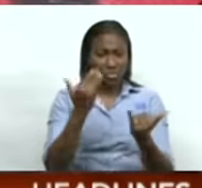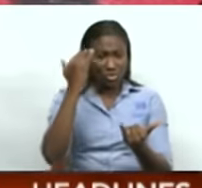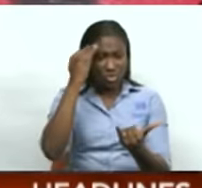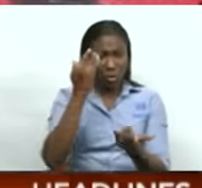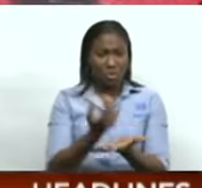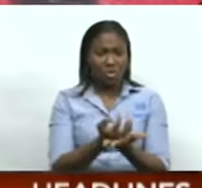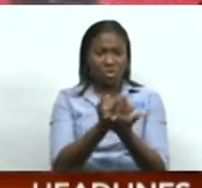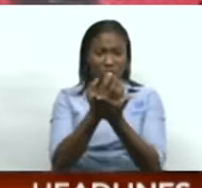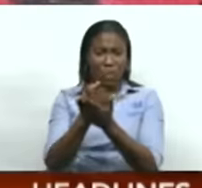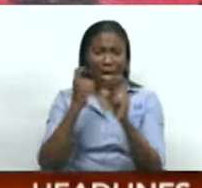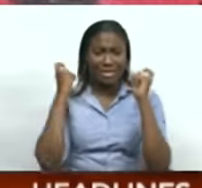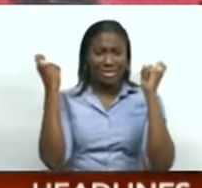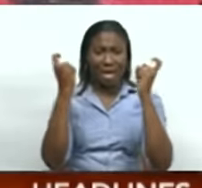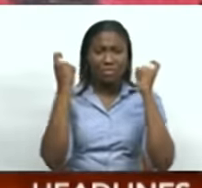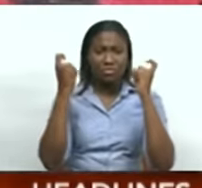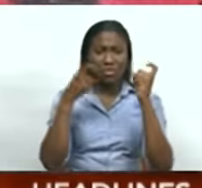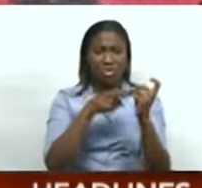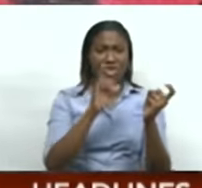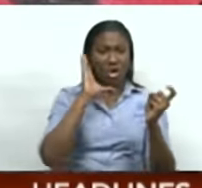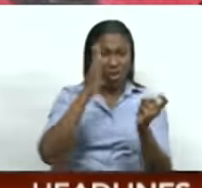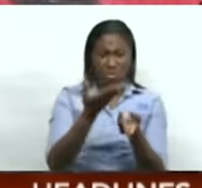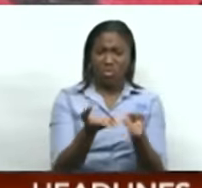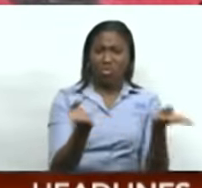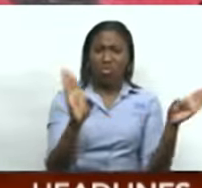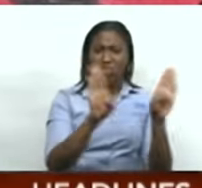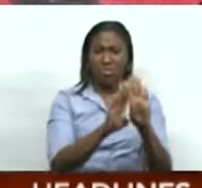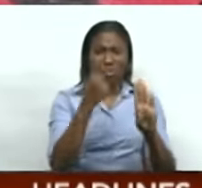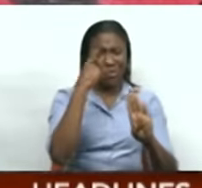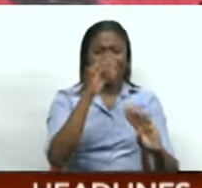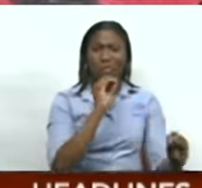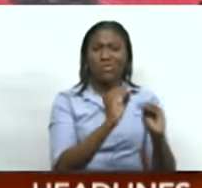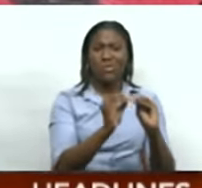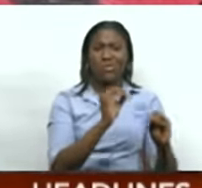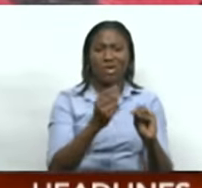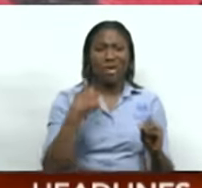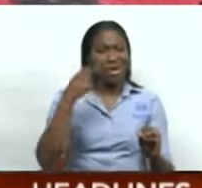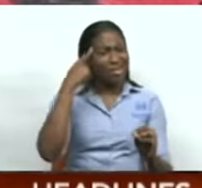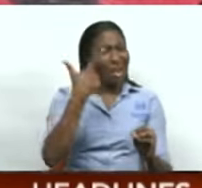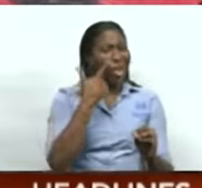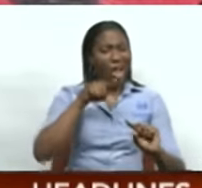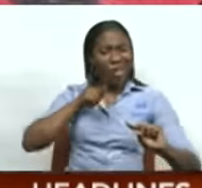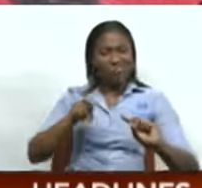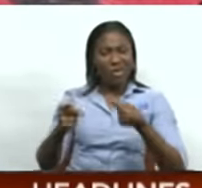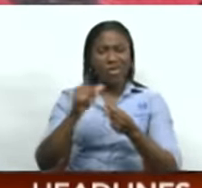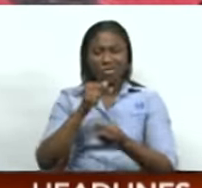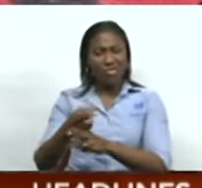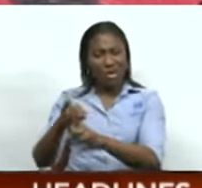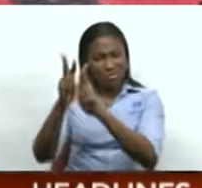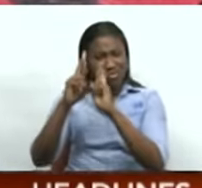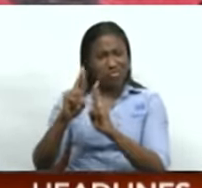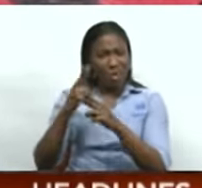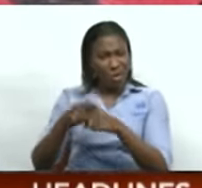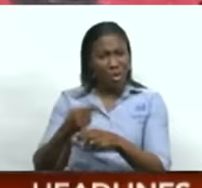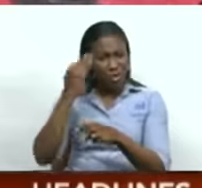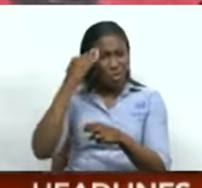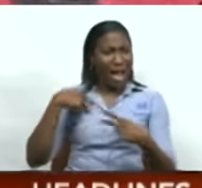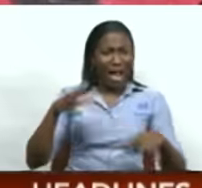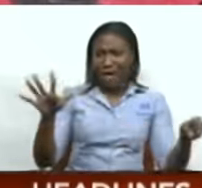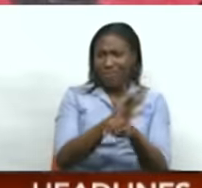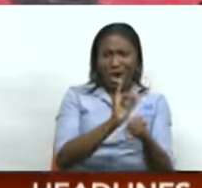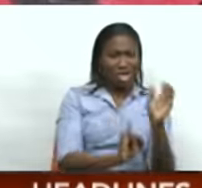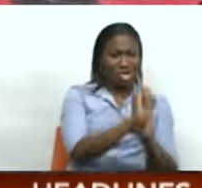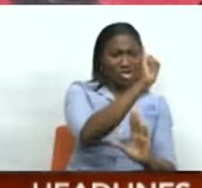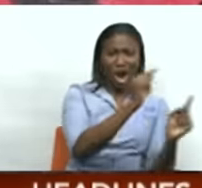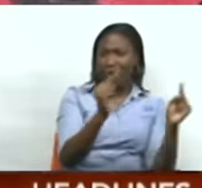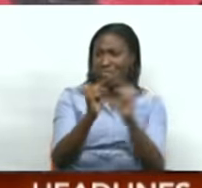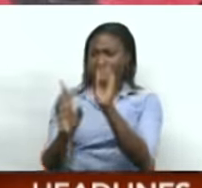celebrations, to go down on a lockdown and maintenance. You have 365 days, 52 weeks of the year,